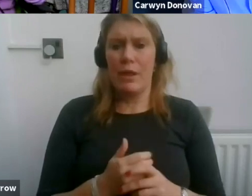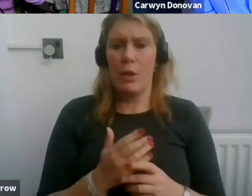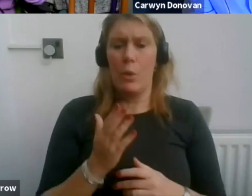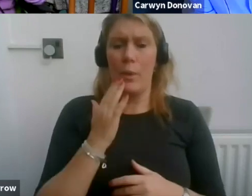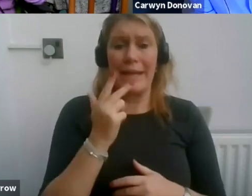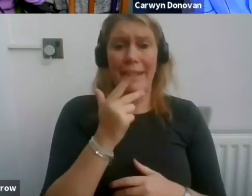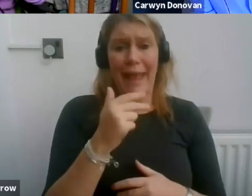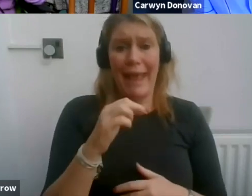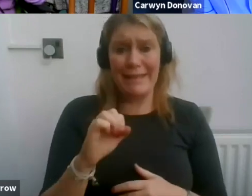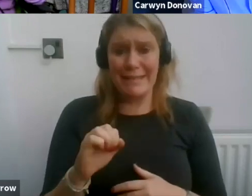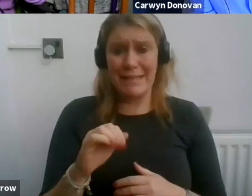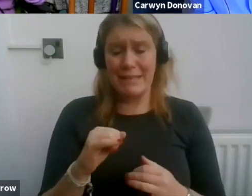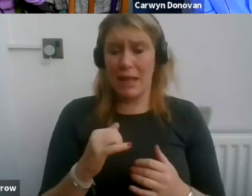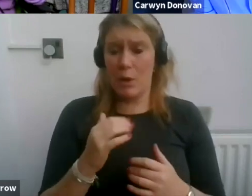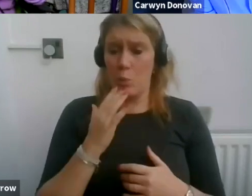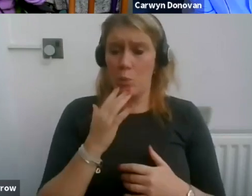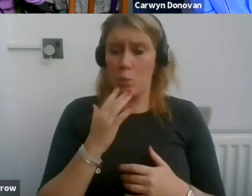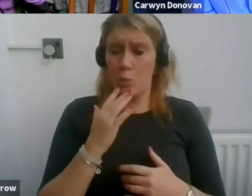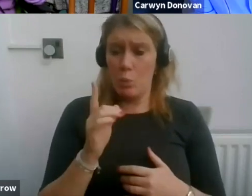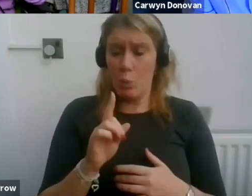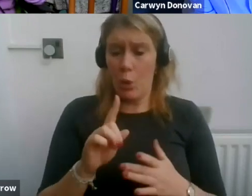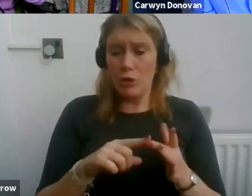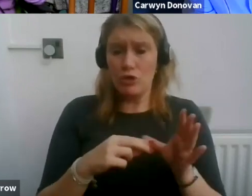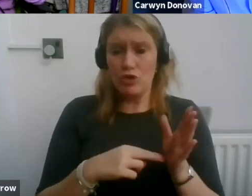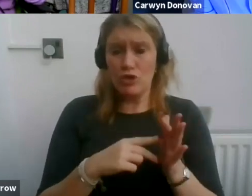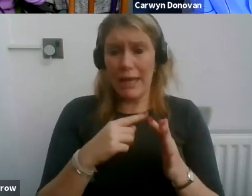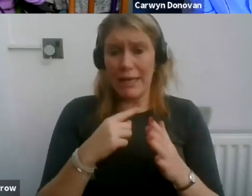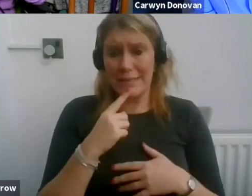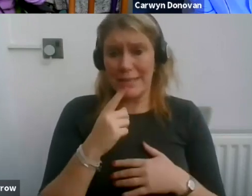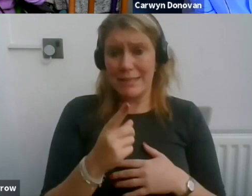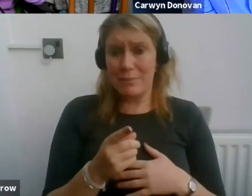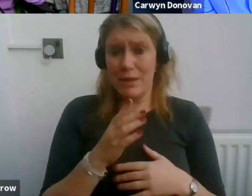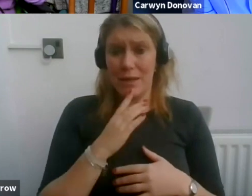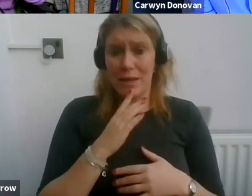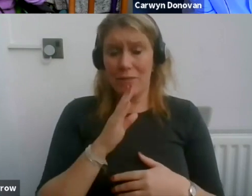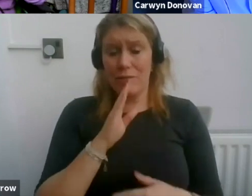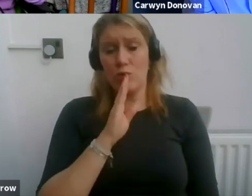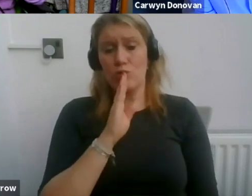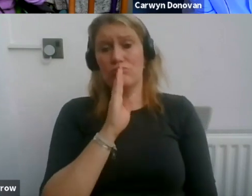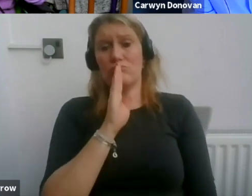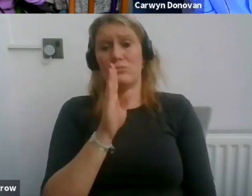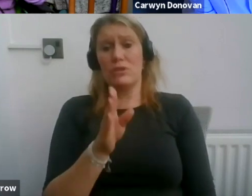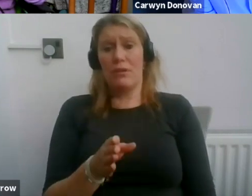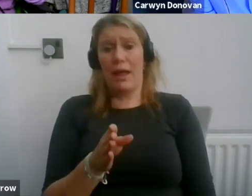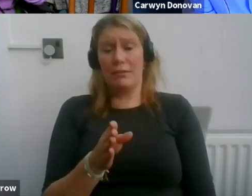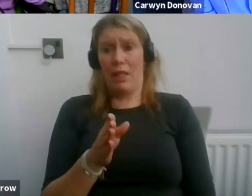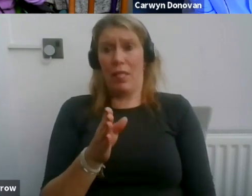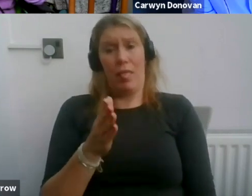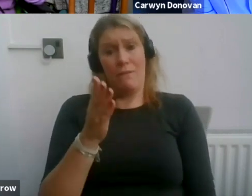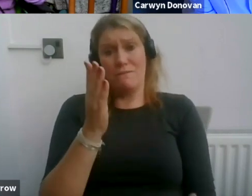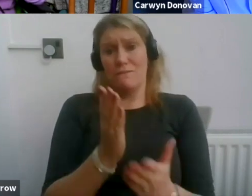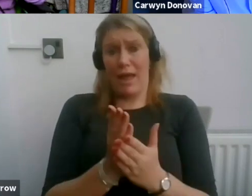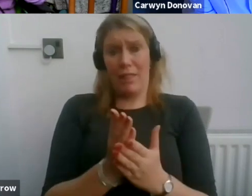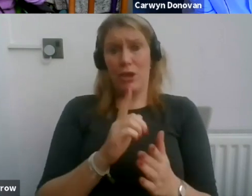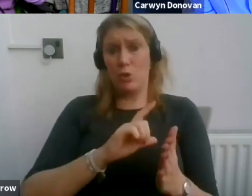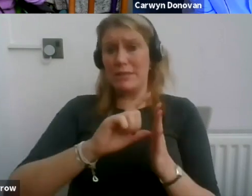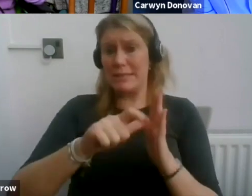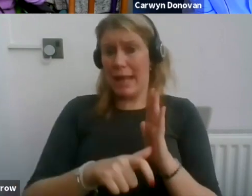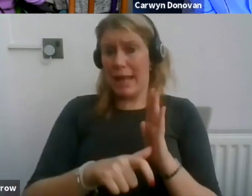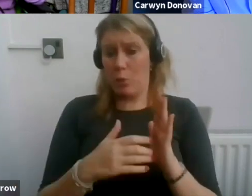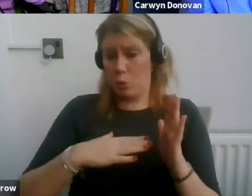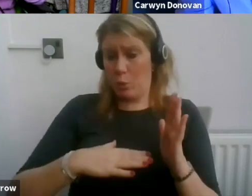And what Jane said to me is, look, if you're completely up front about the fact that you're disabled and you have certain access